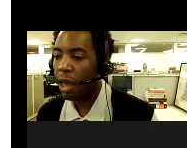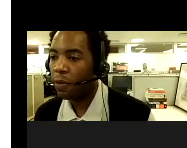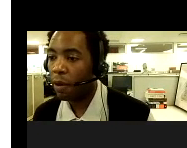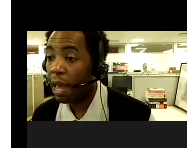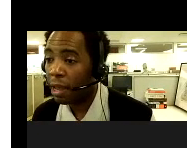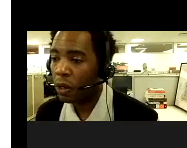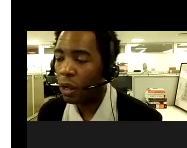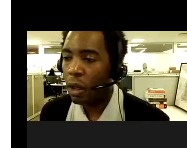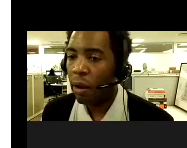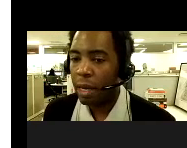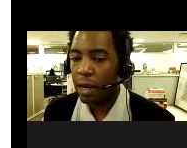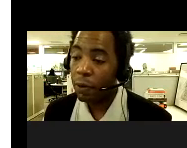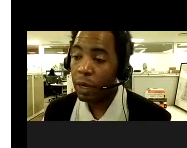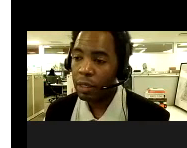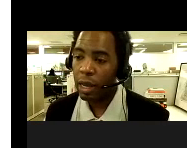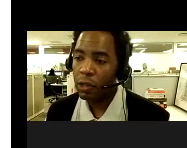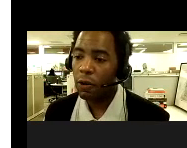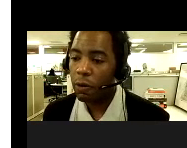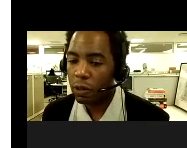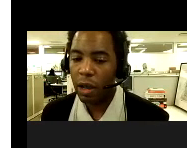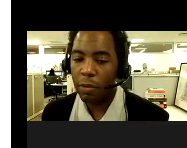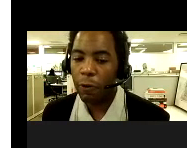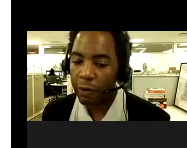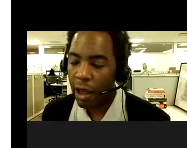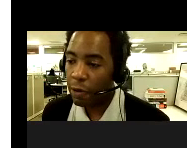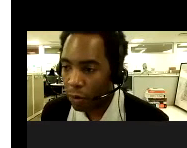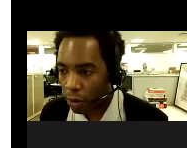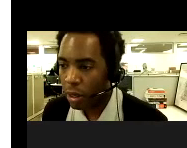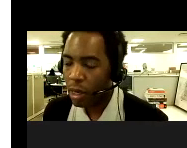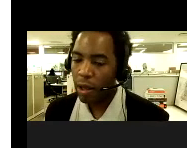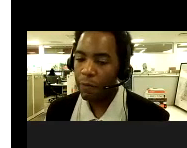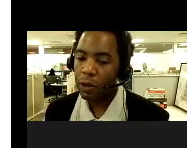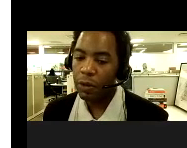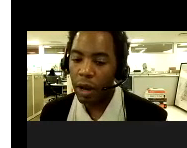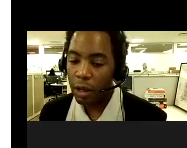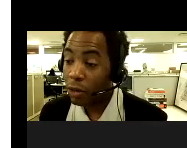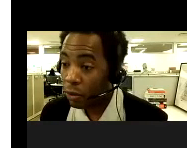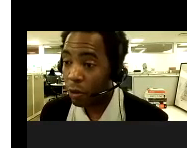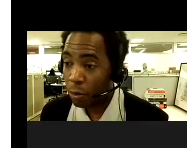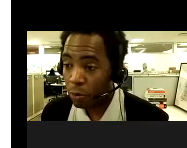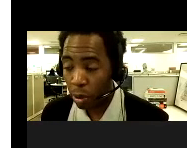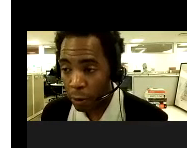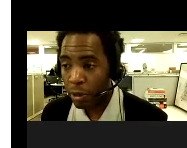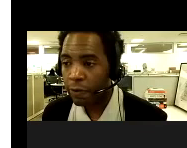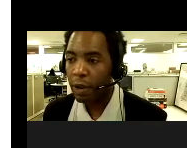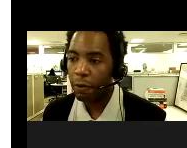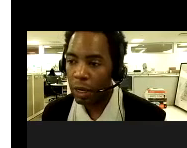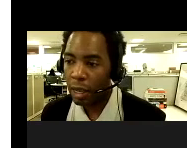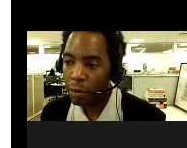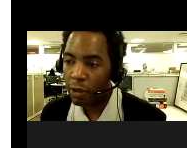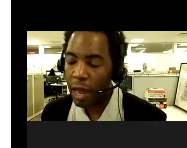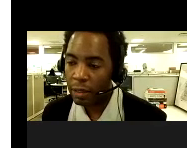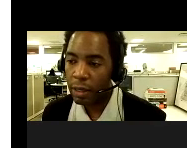account, um, age, um, and inequities in age. So folks, 45 and older, um, could, uh, could, you could, would probably benefit